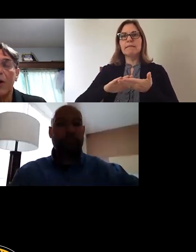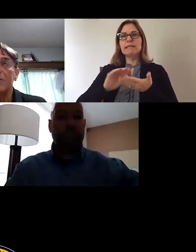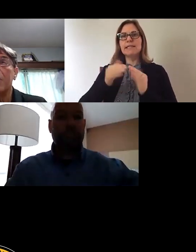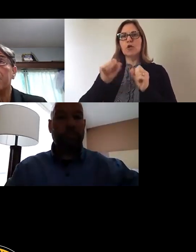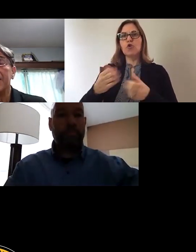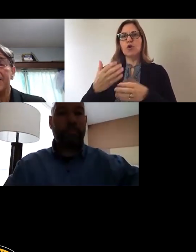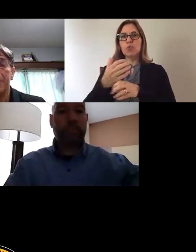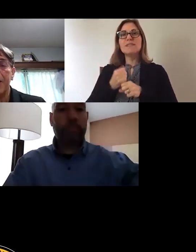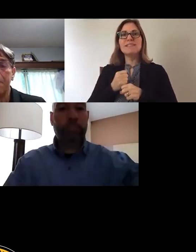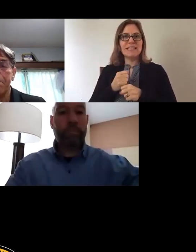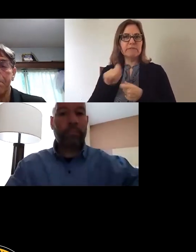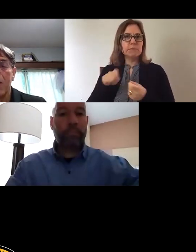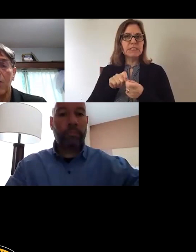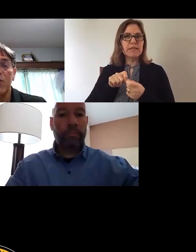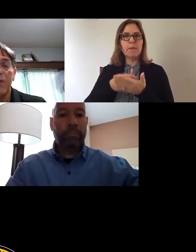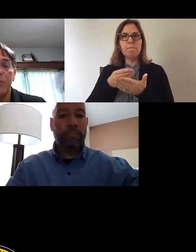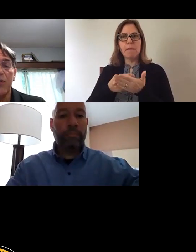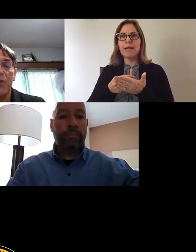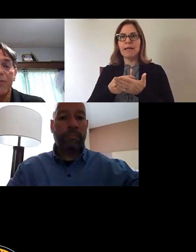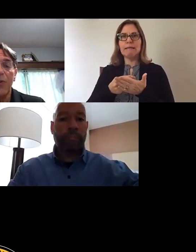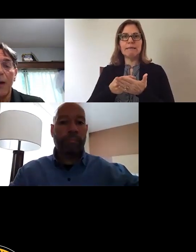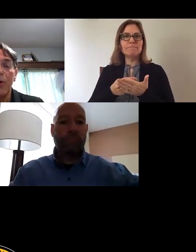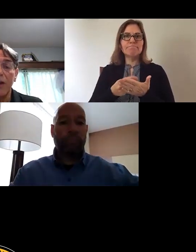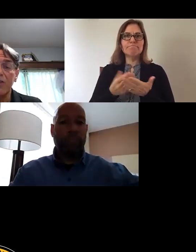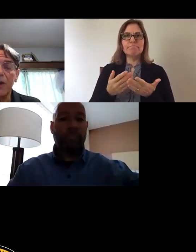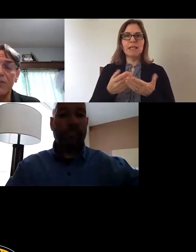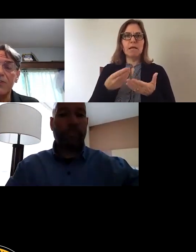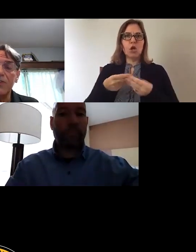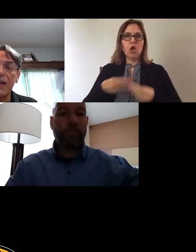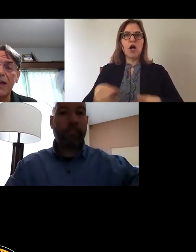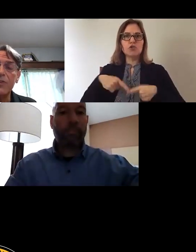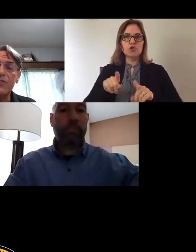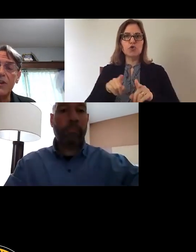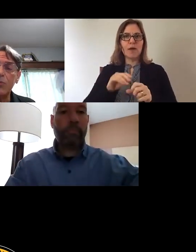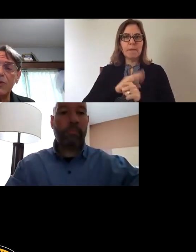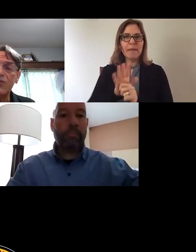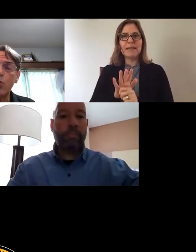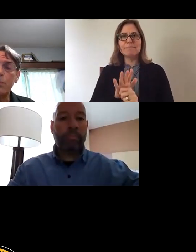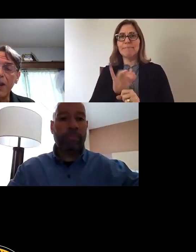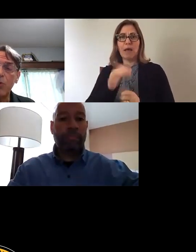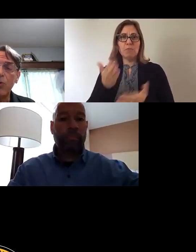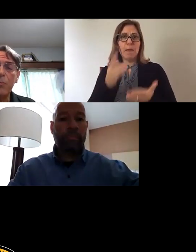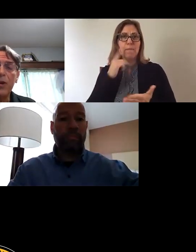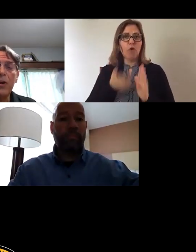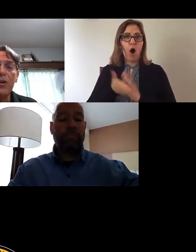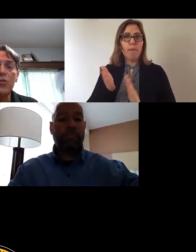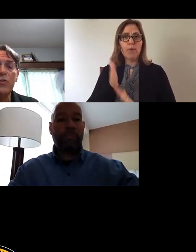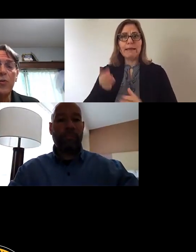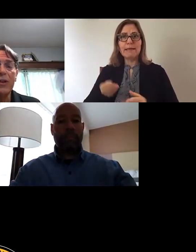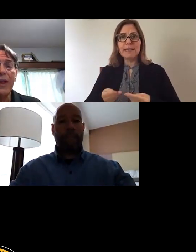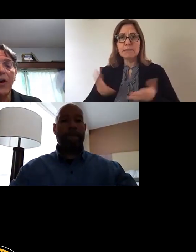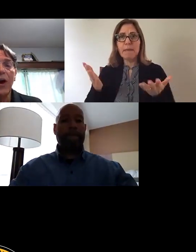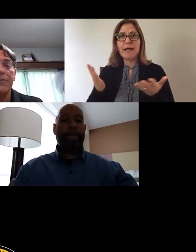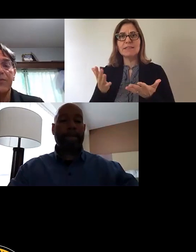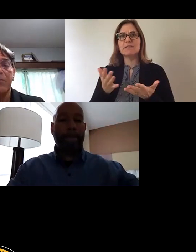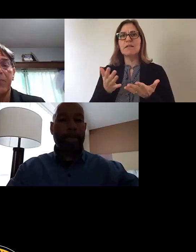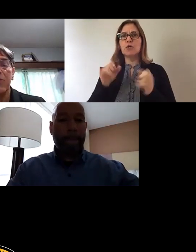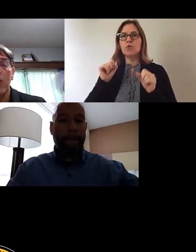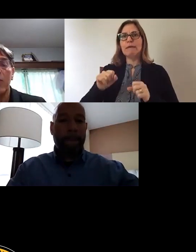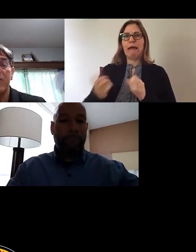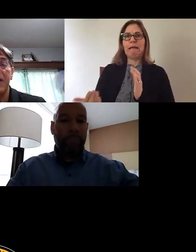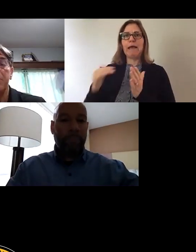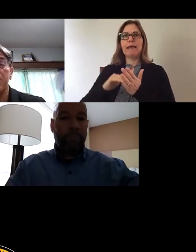revenue loss by the pandemic. Those funds are mostly for operating expenses and enable the city to restore payroll to avoid layoffs